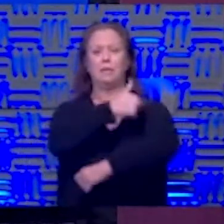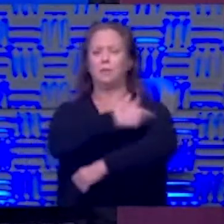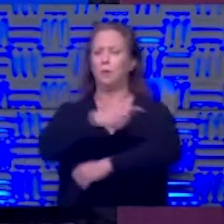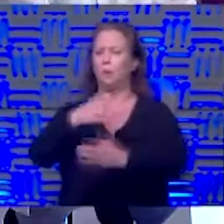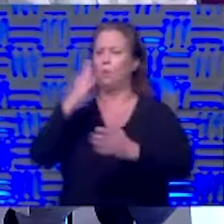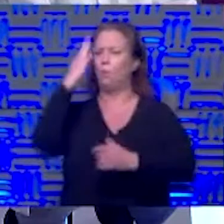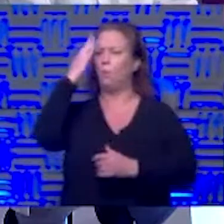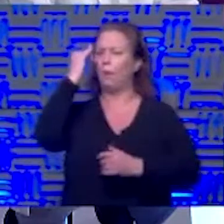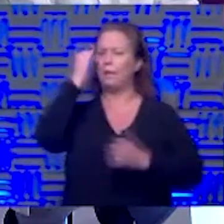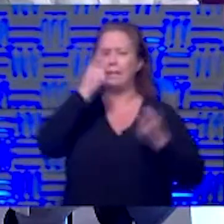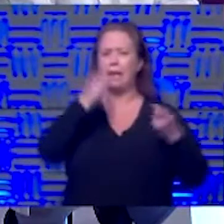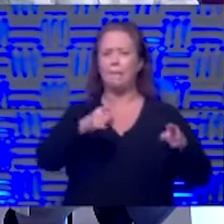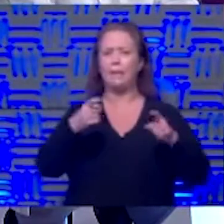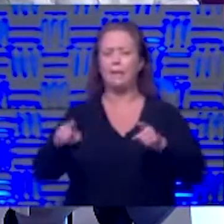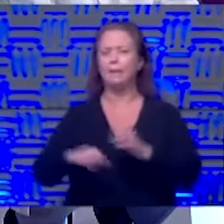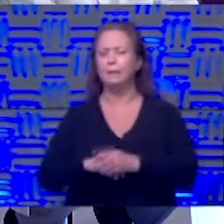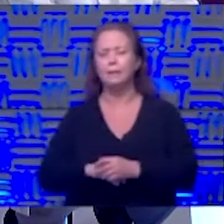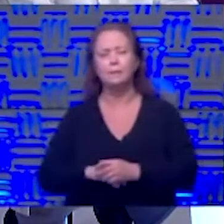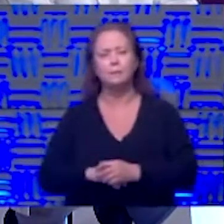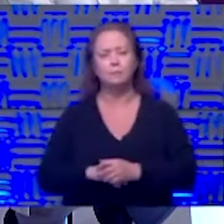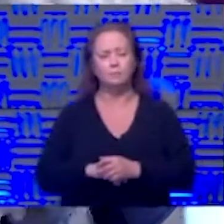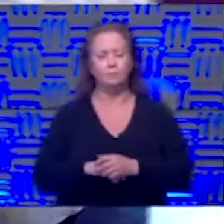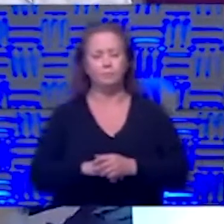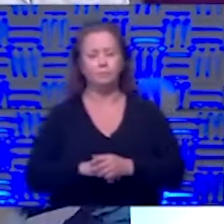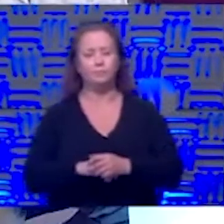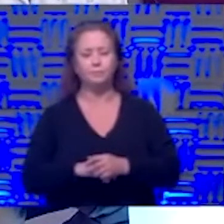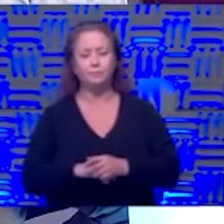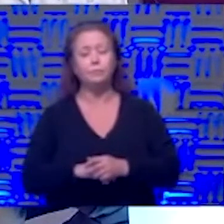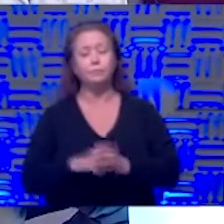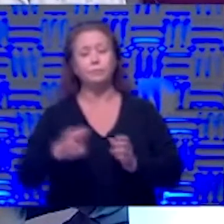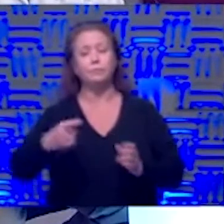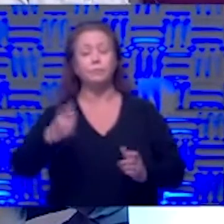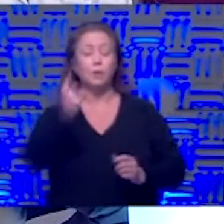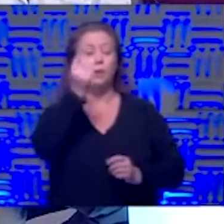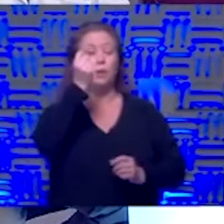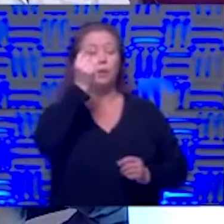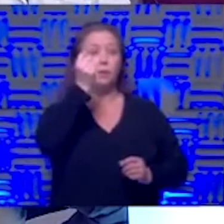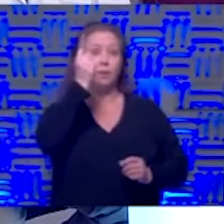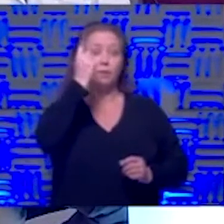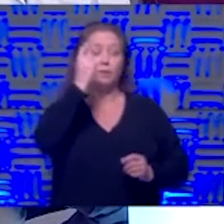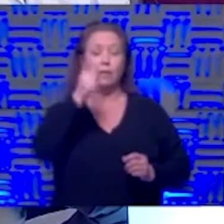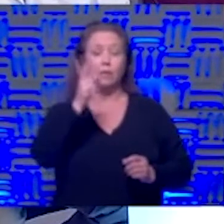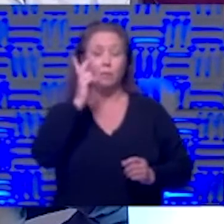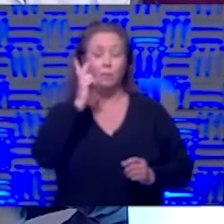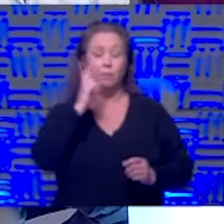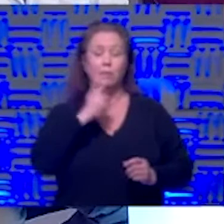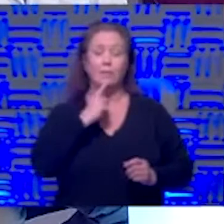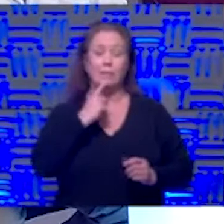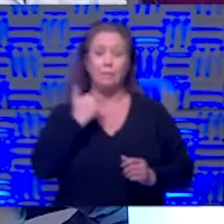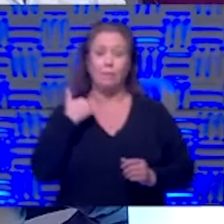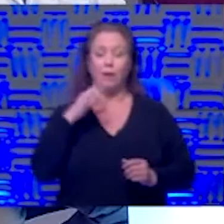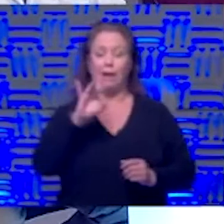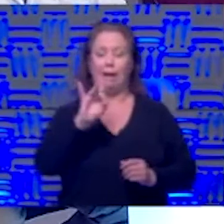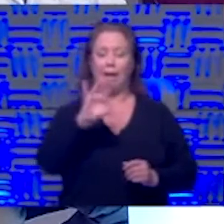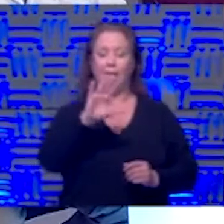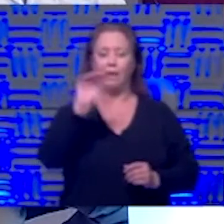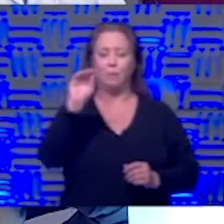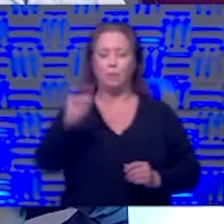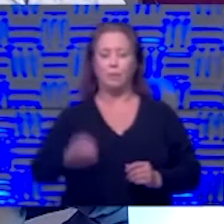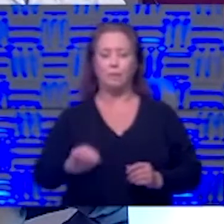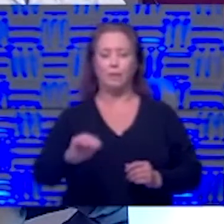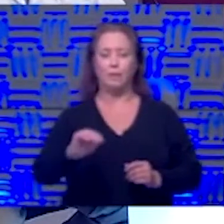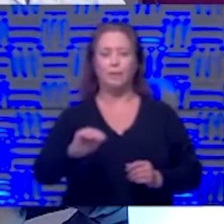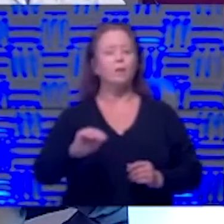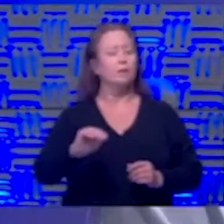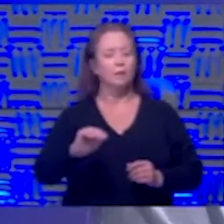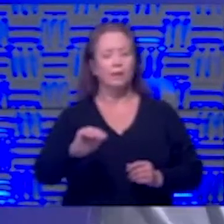that's the case you know i i think that you know we understand and we have said this 85 percent of people are never going to